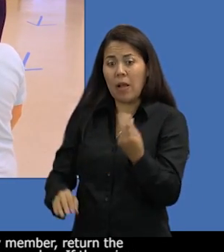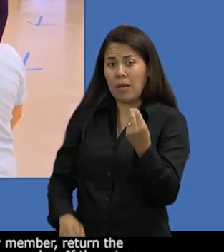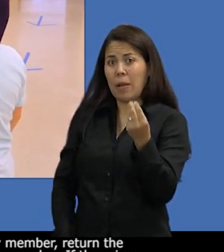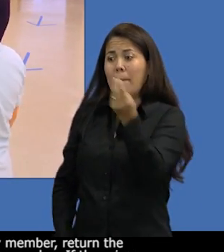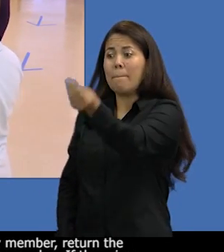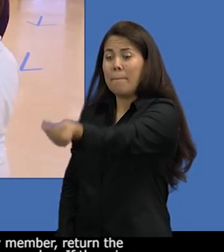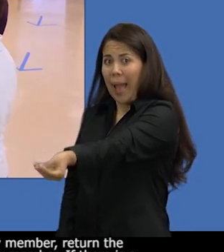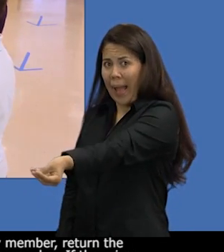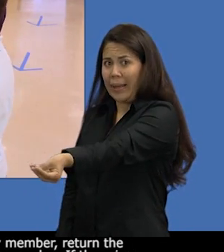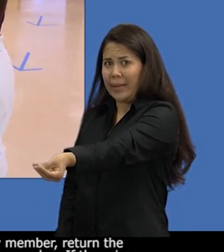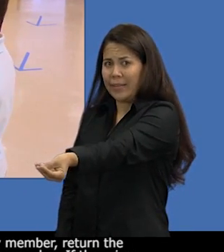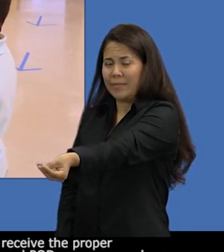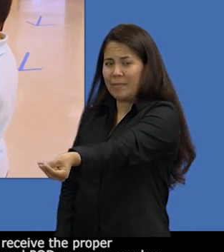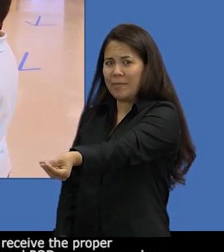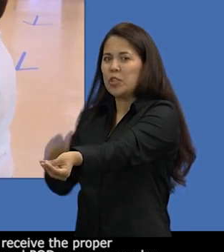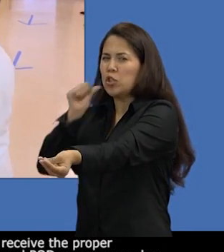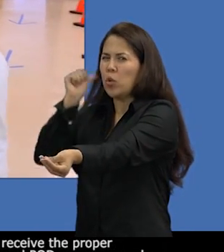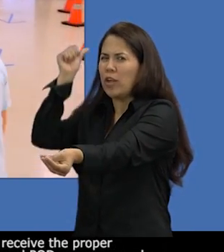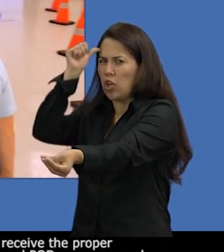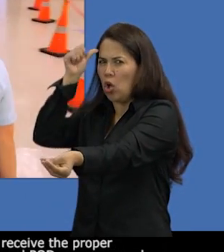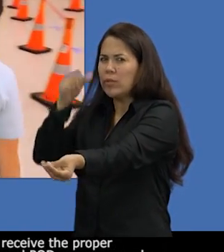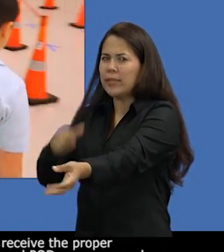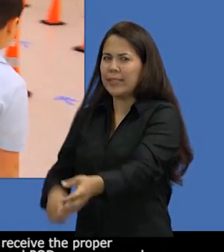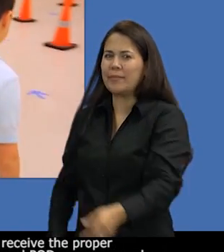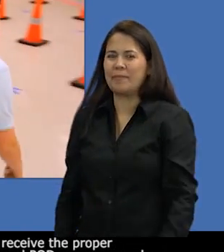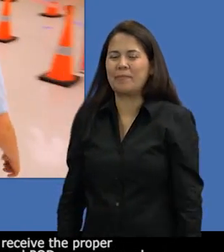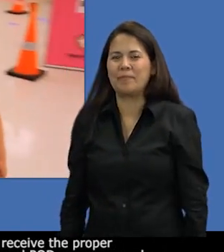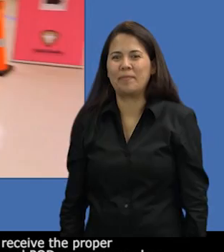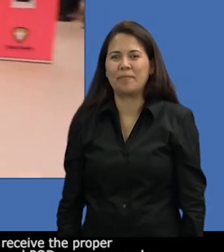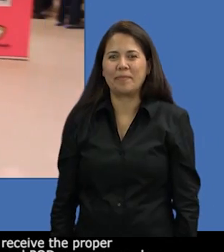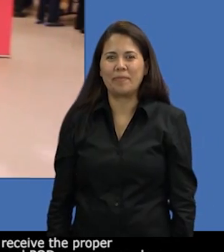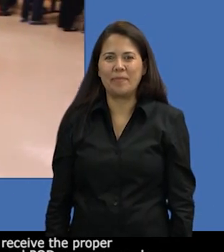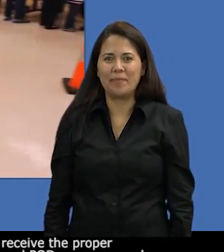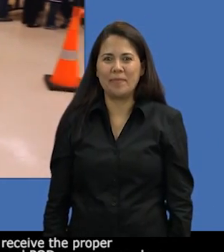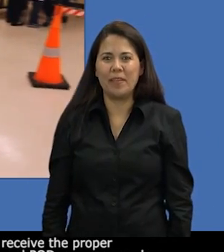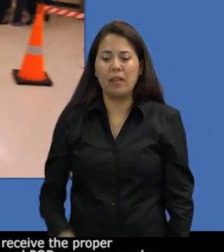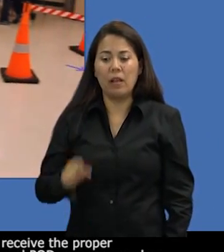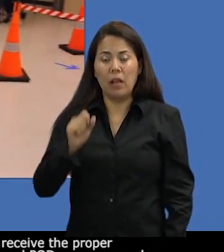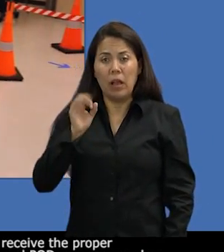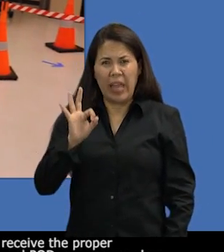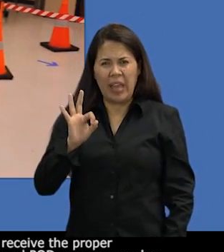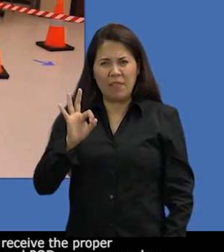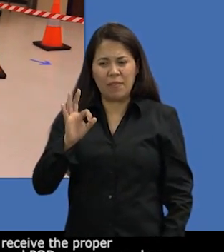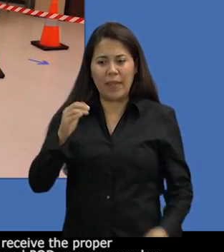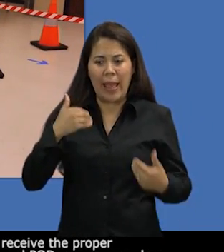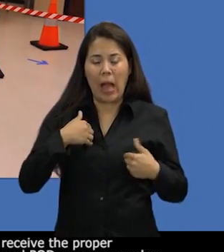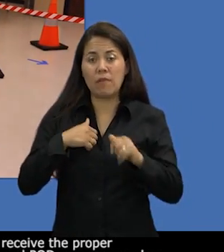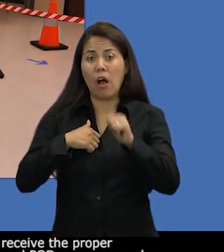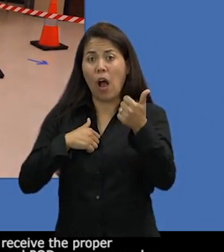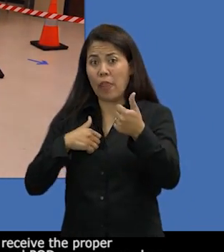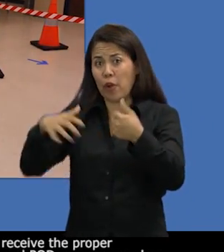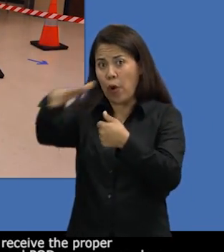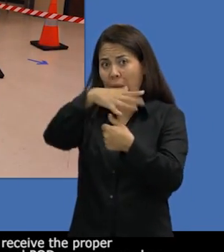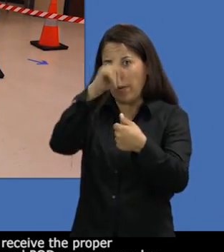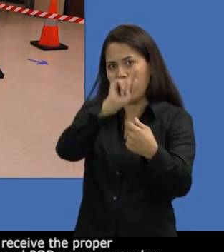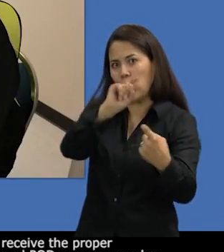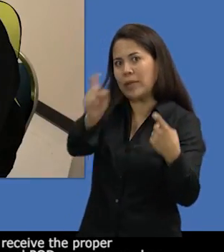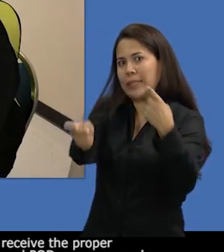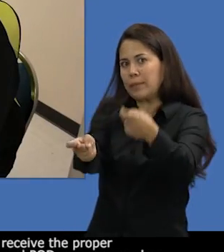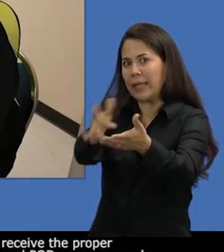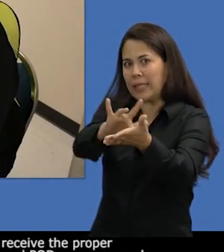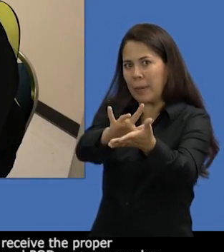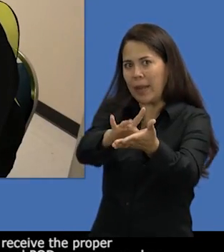member. If there is a separate dispensing station, direct them there to receive the proper medication.